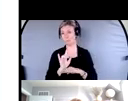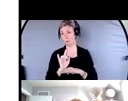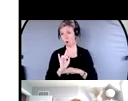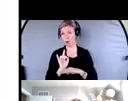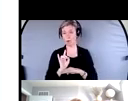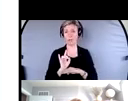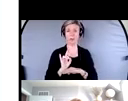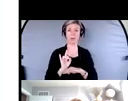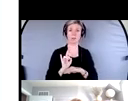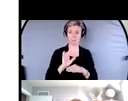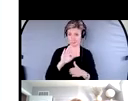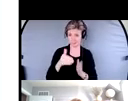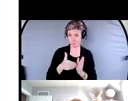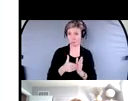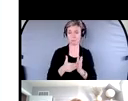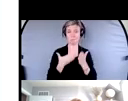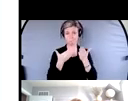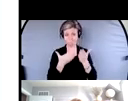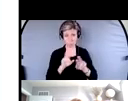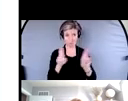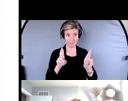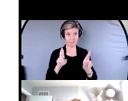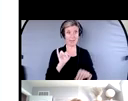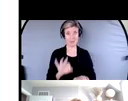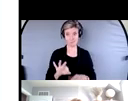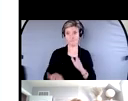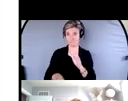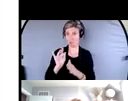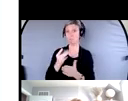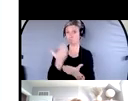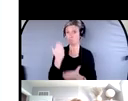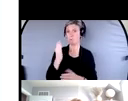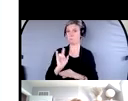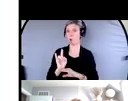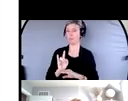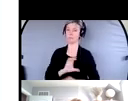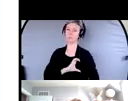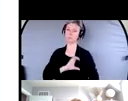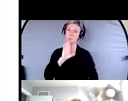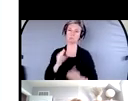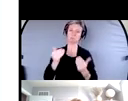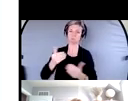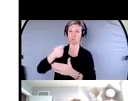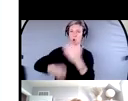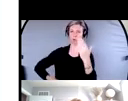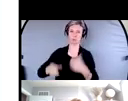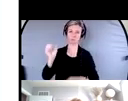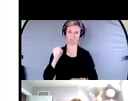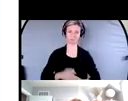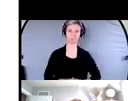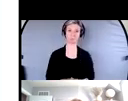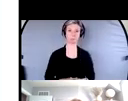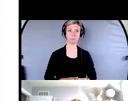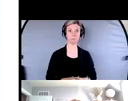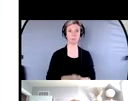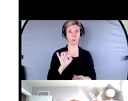offenses that the police can lay charges on, if they have evidence to proceed. So knowing your local OPP